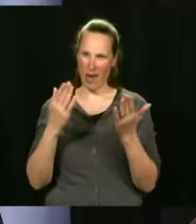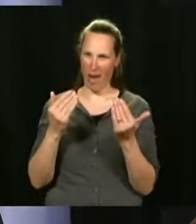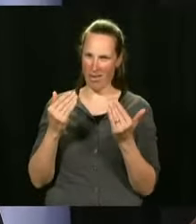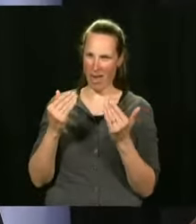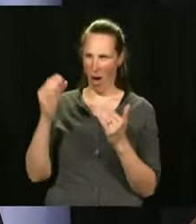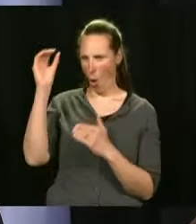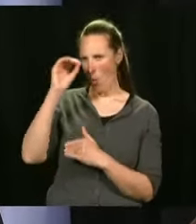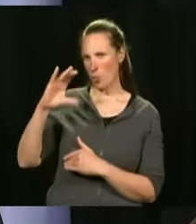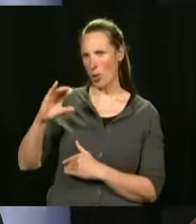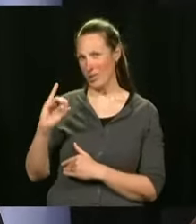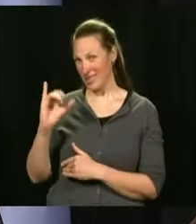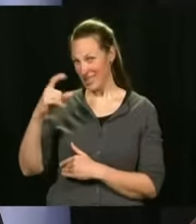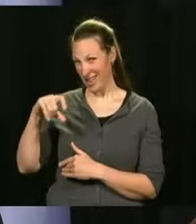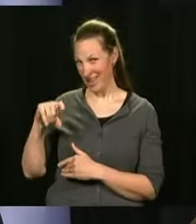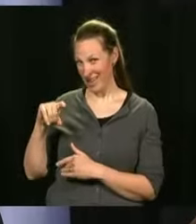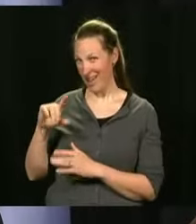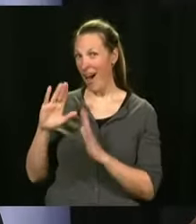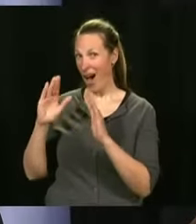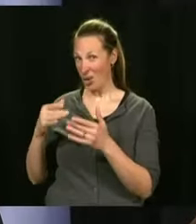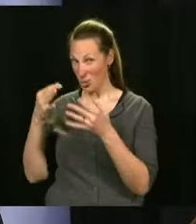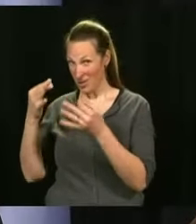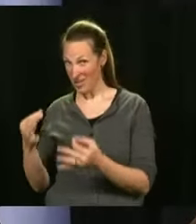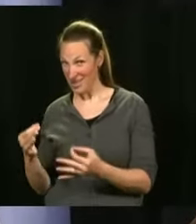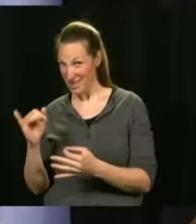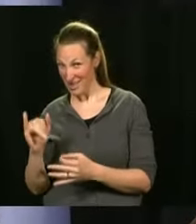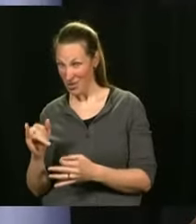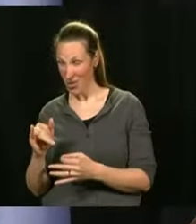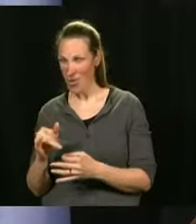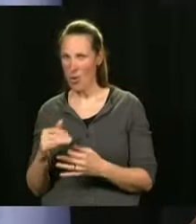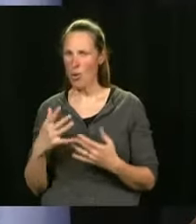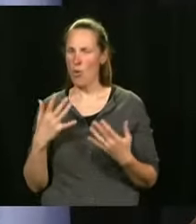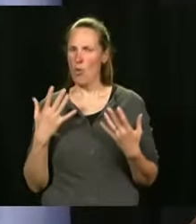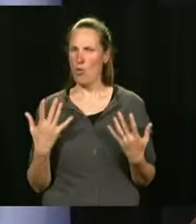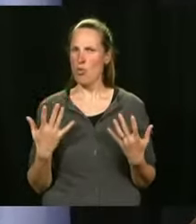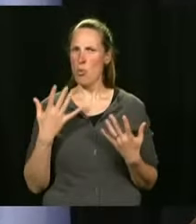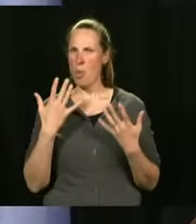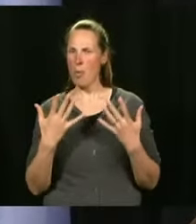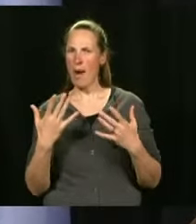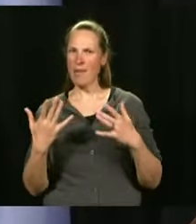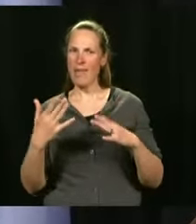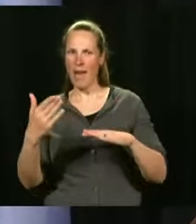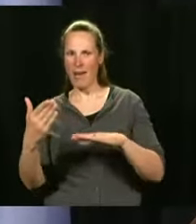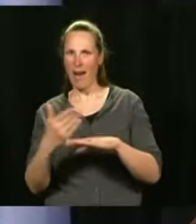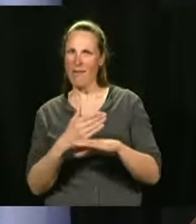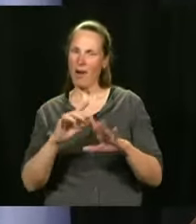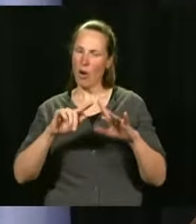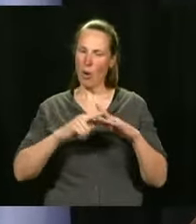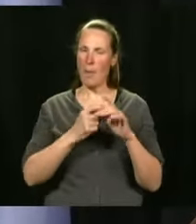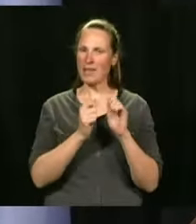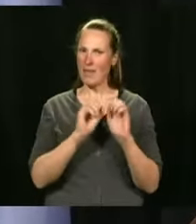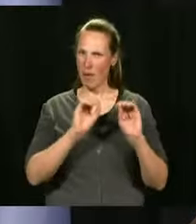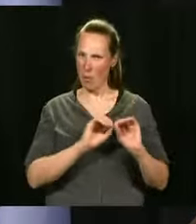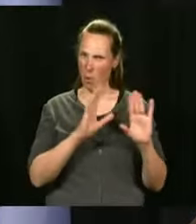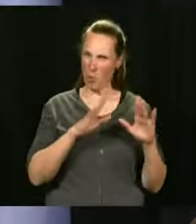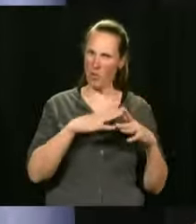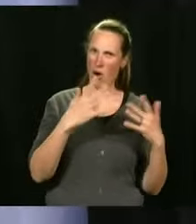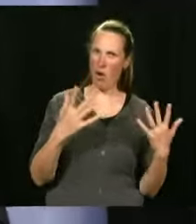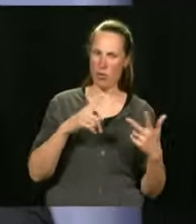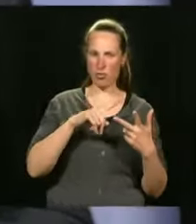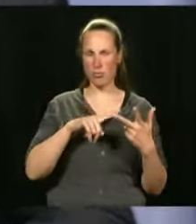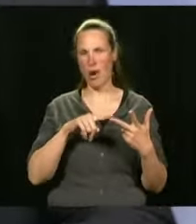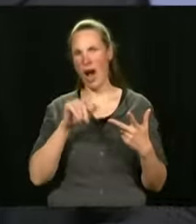sixth opinion, but is that where we're headed? Or could there be vaccination with Moderna Moderna even AstraZeneca?